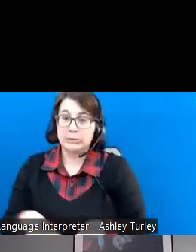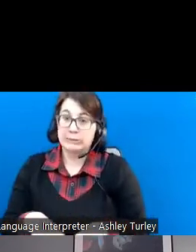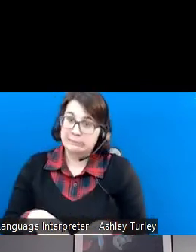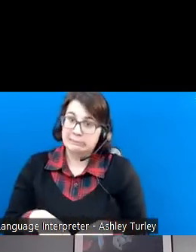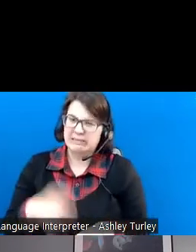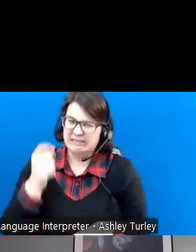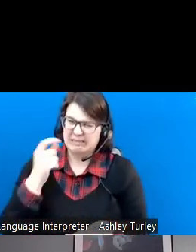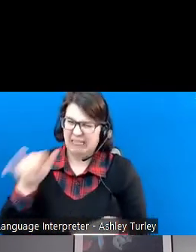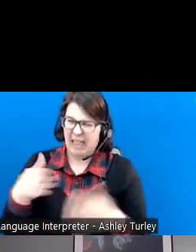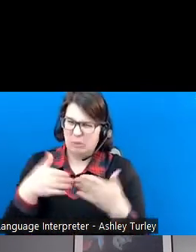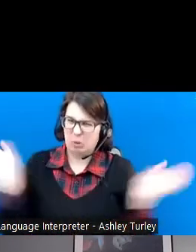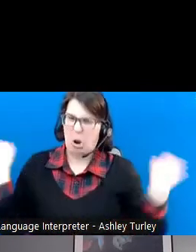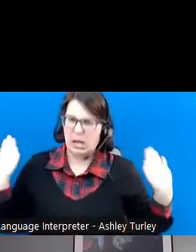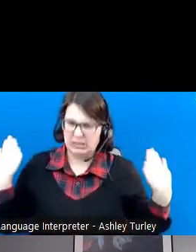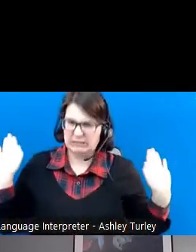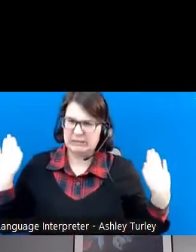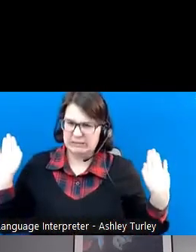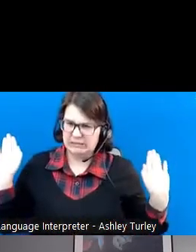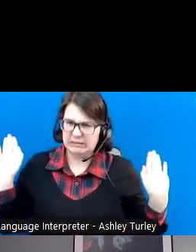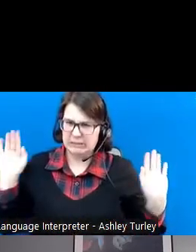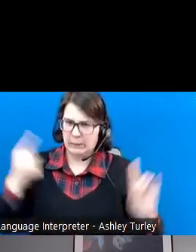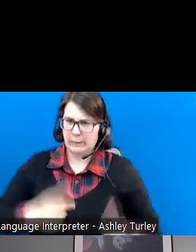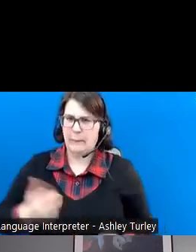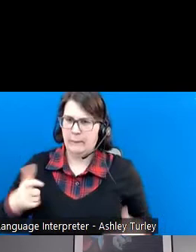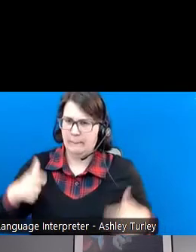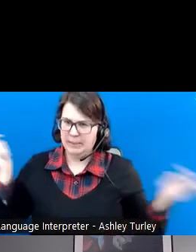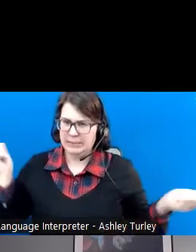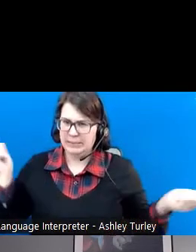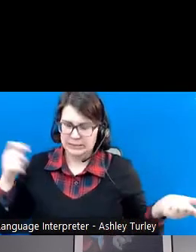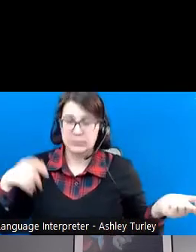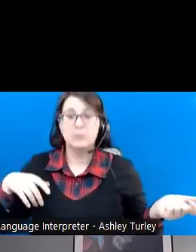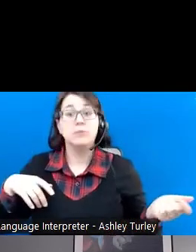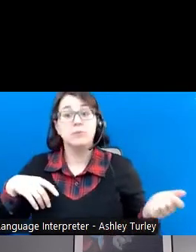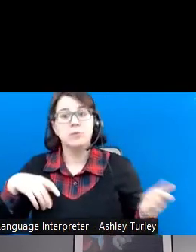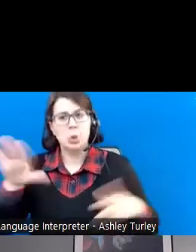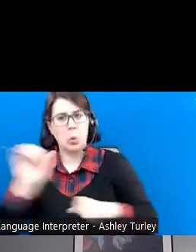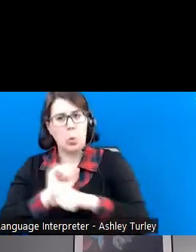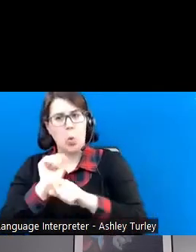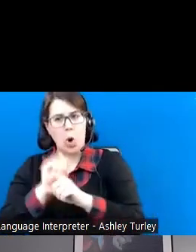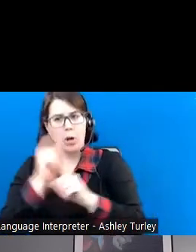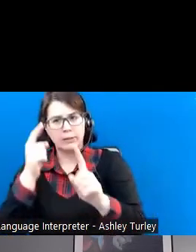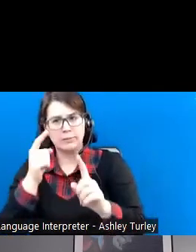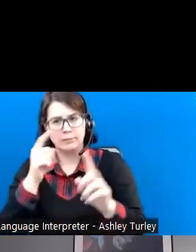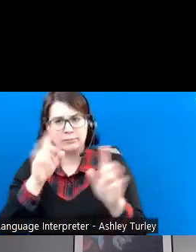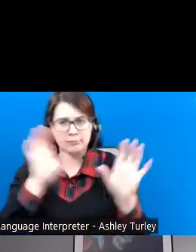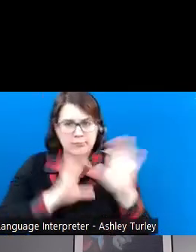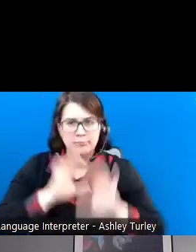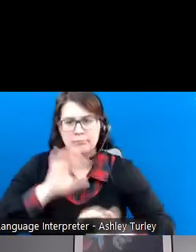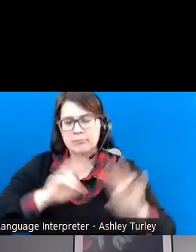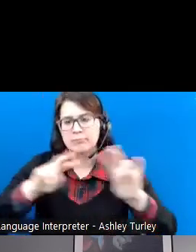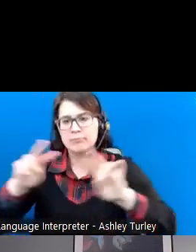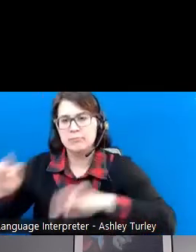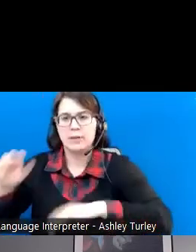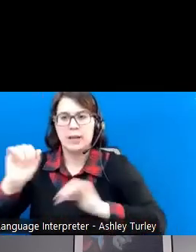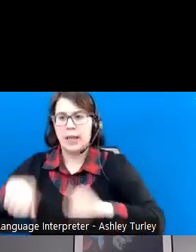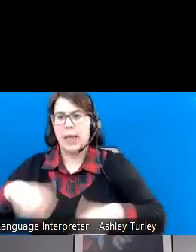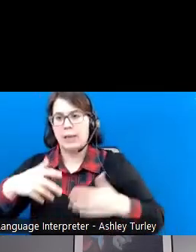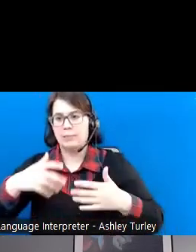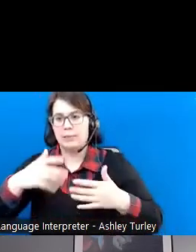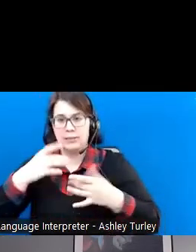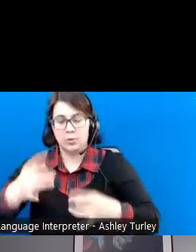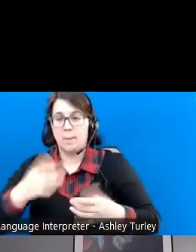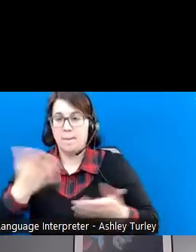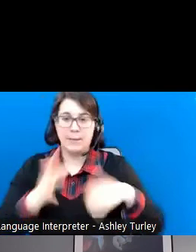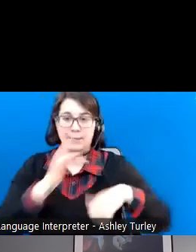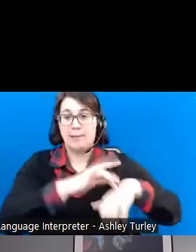pretty broad vocational goal. So work aspiration can be very beneficial in going and visiting like an IT firm or